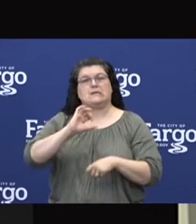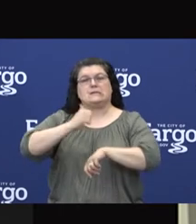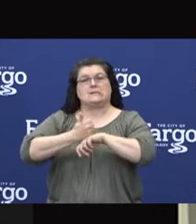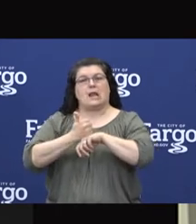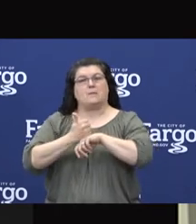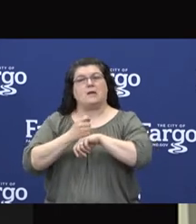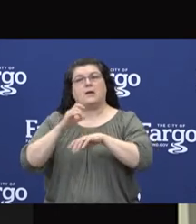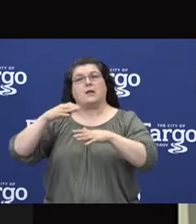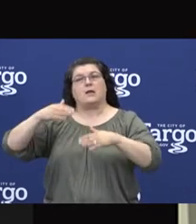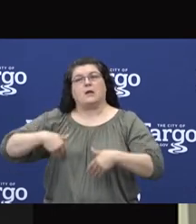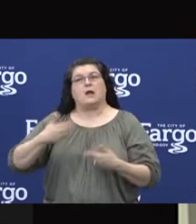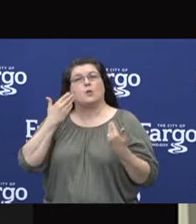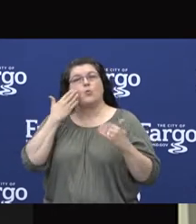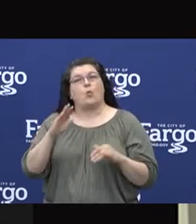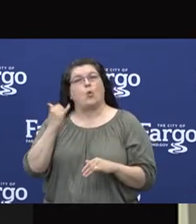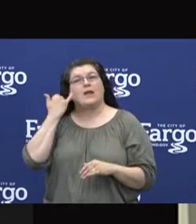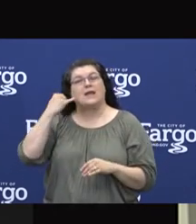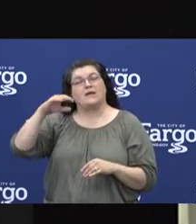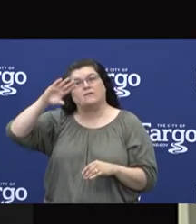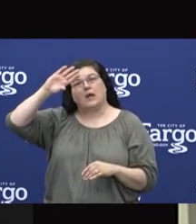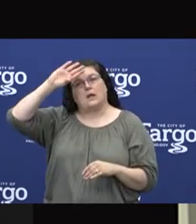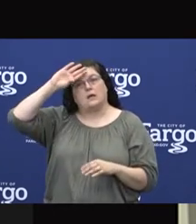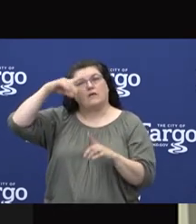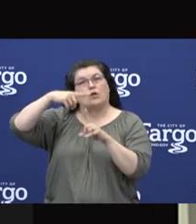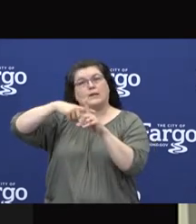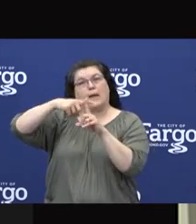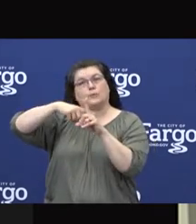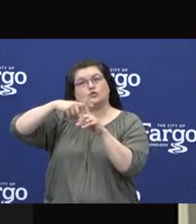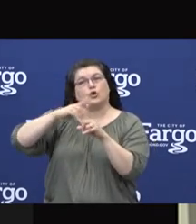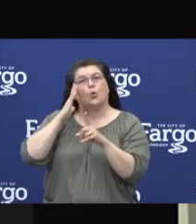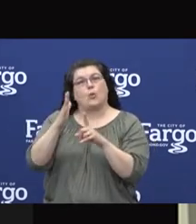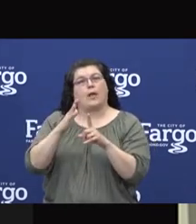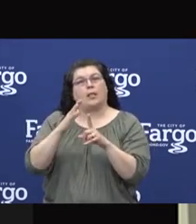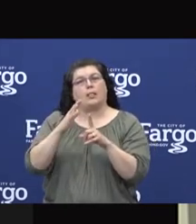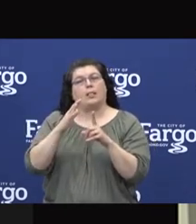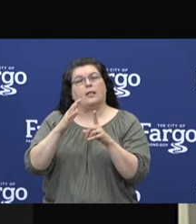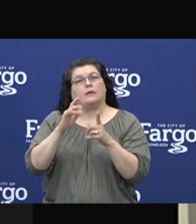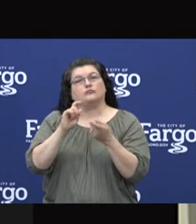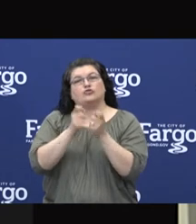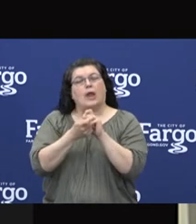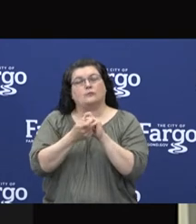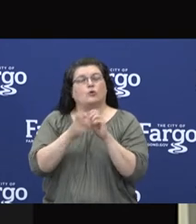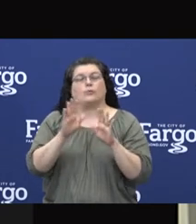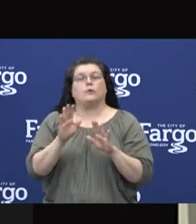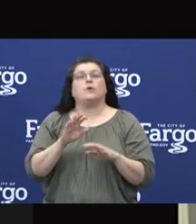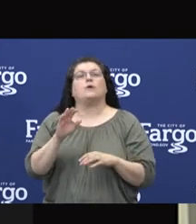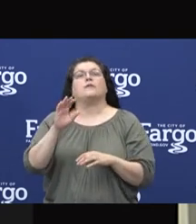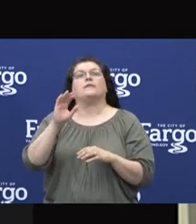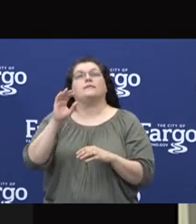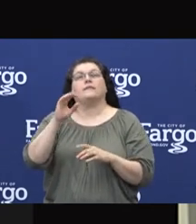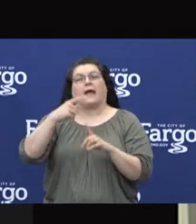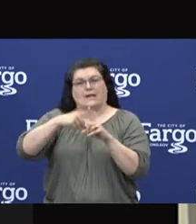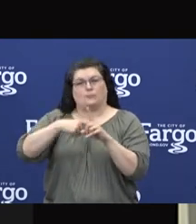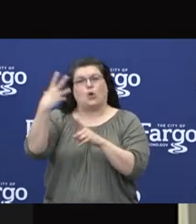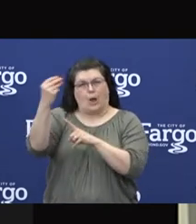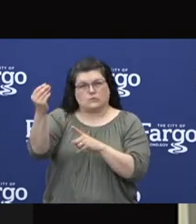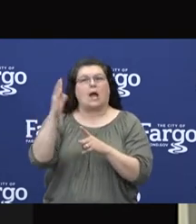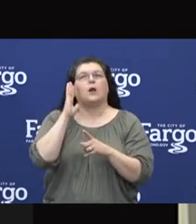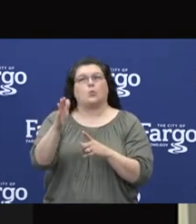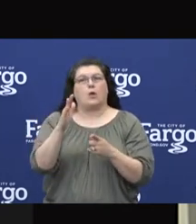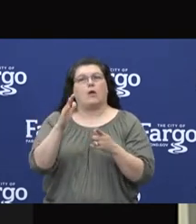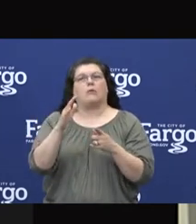whether weather and temperature affect the spread of COVID-19. So we really encourage anyone having any symptoms to call their